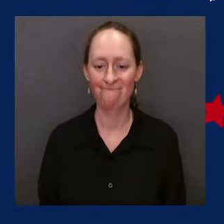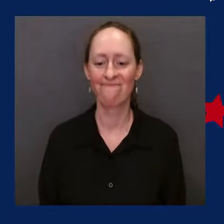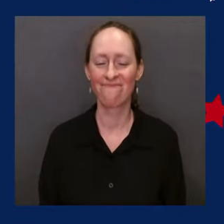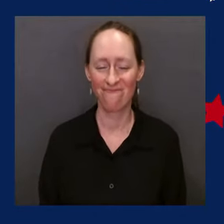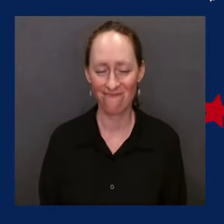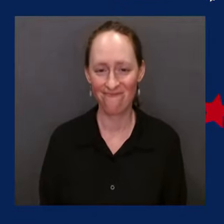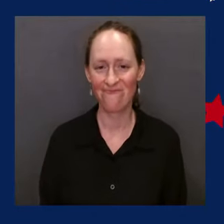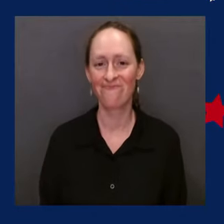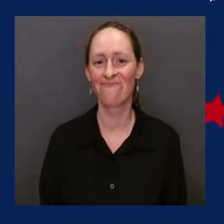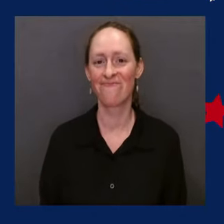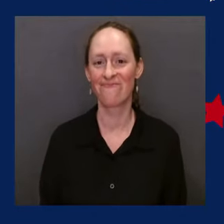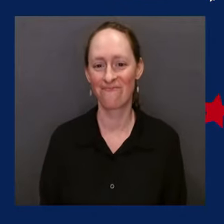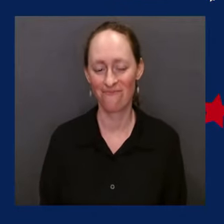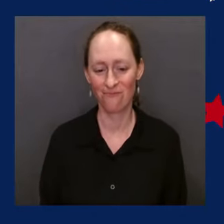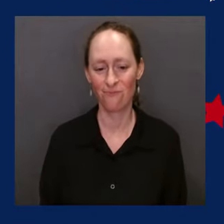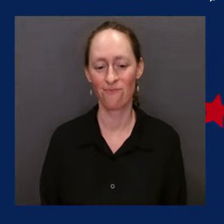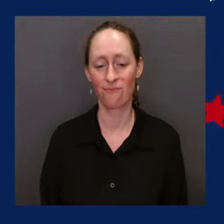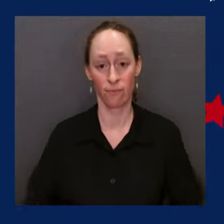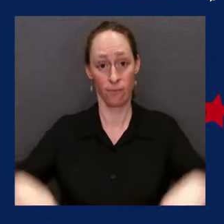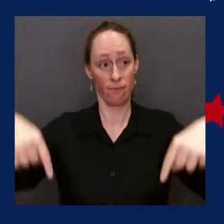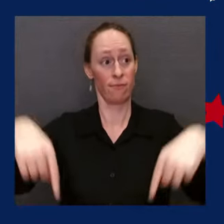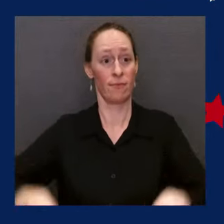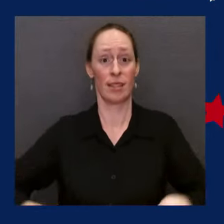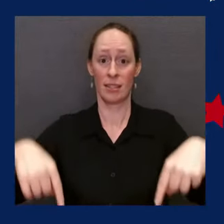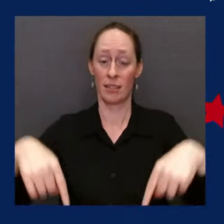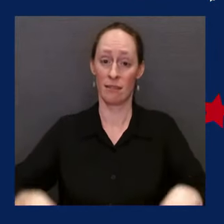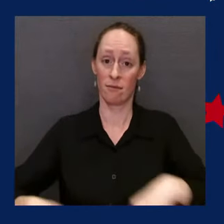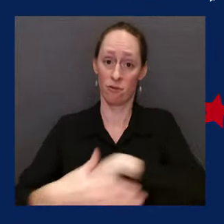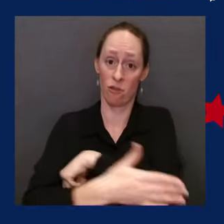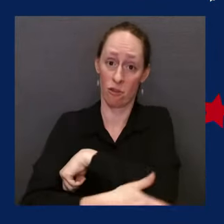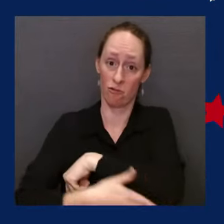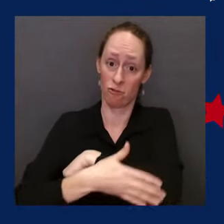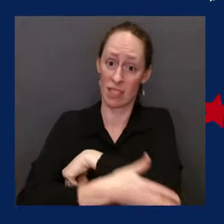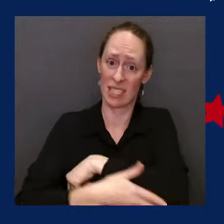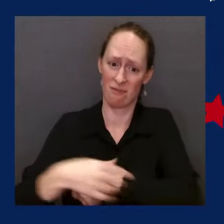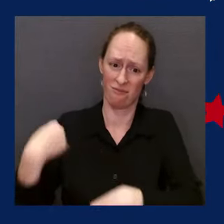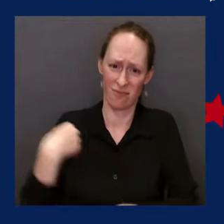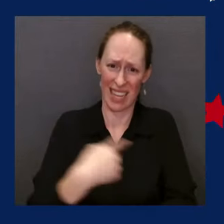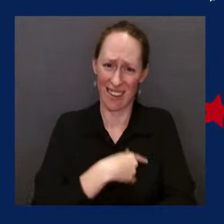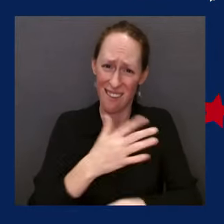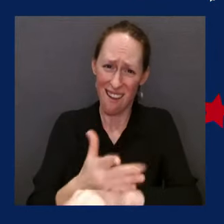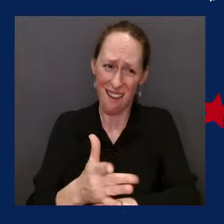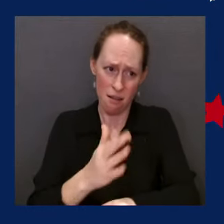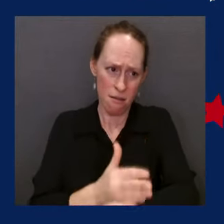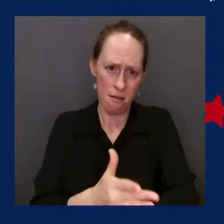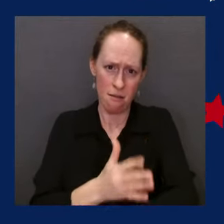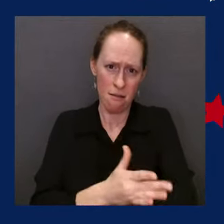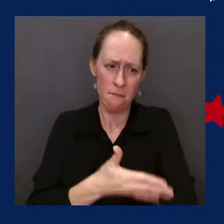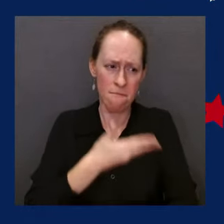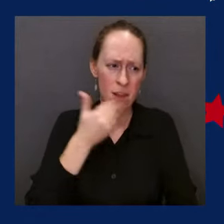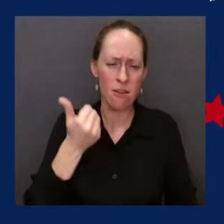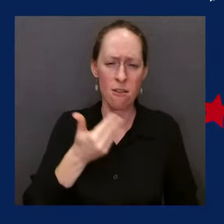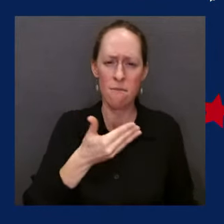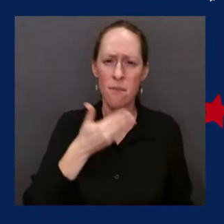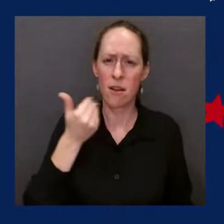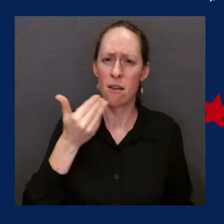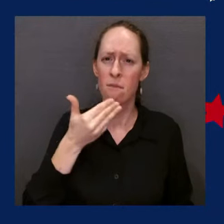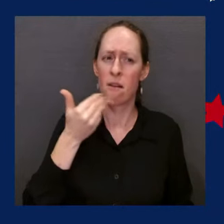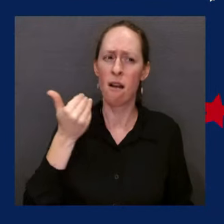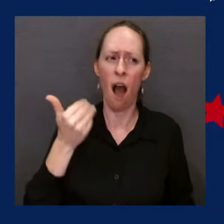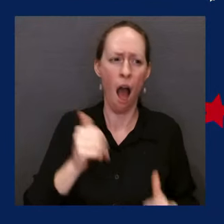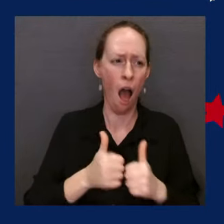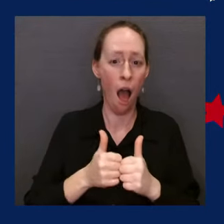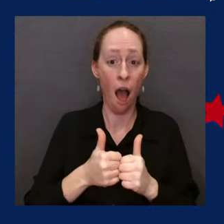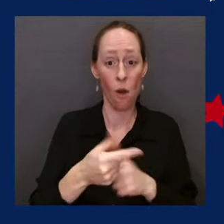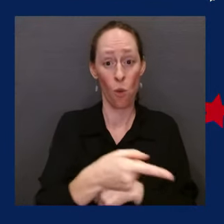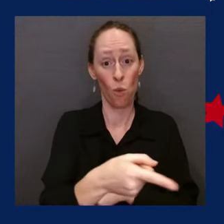nation. Not the politicians, the people. We just have to keep going. You know, we just have to keep the faith, and we just